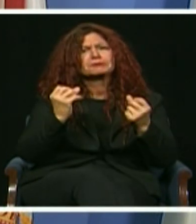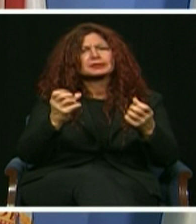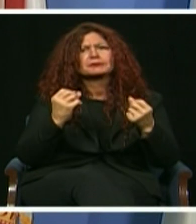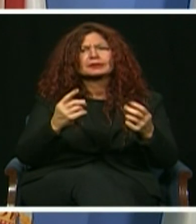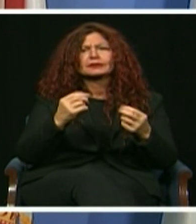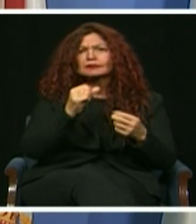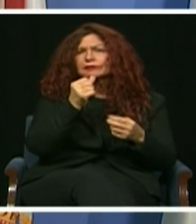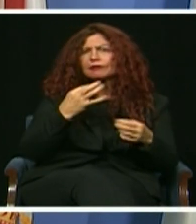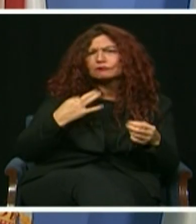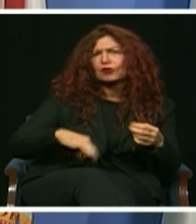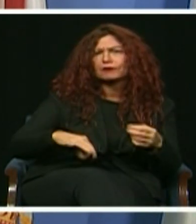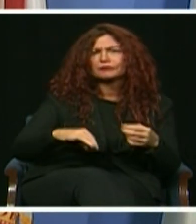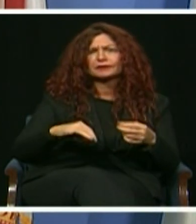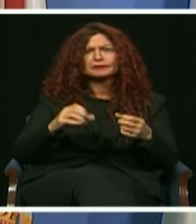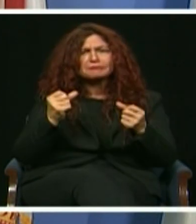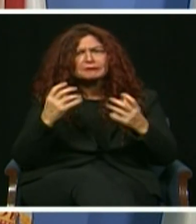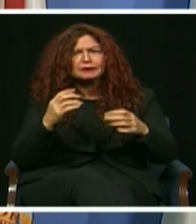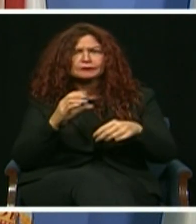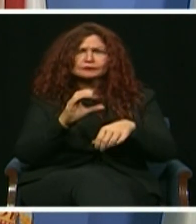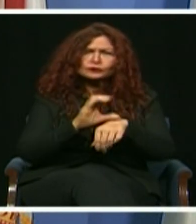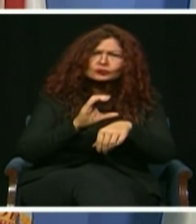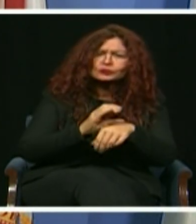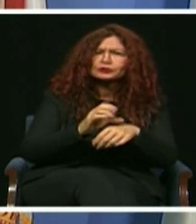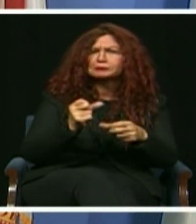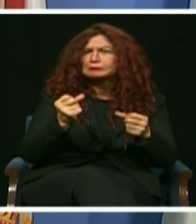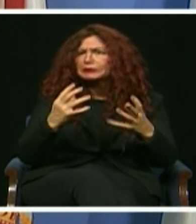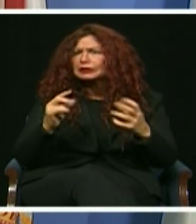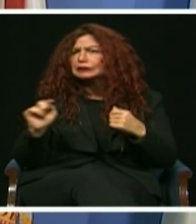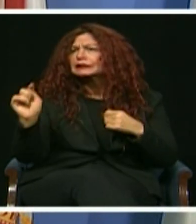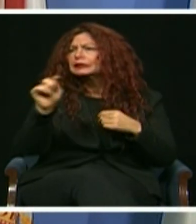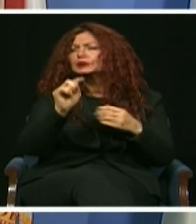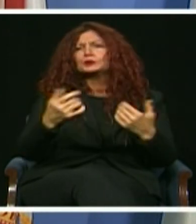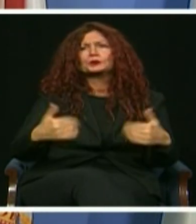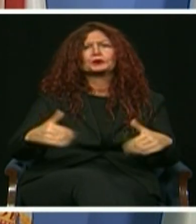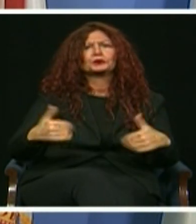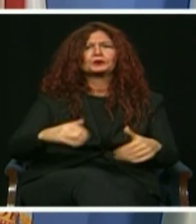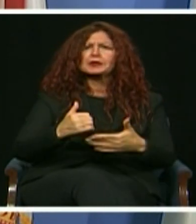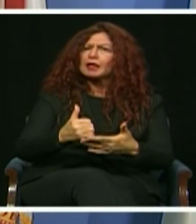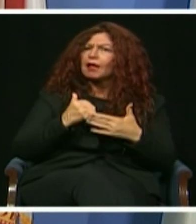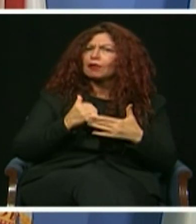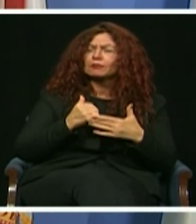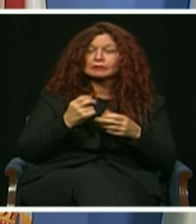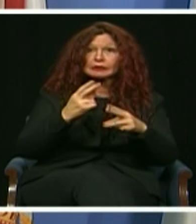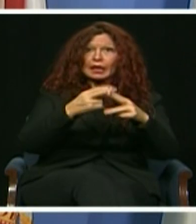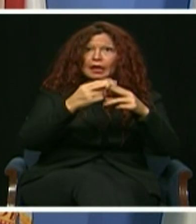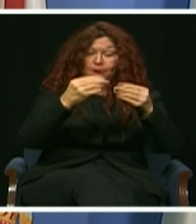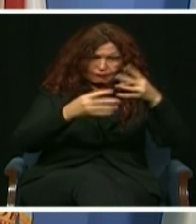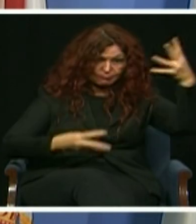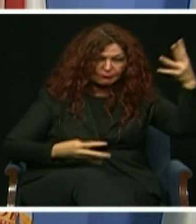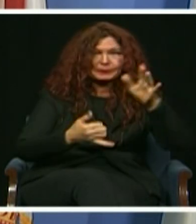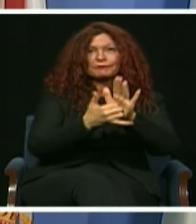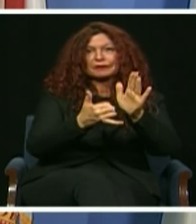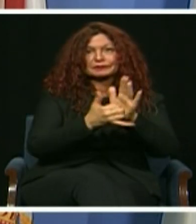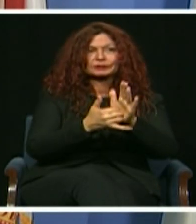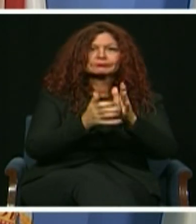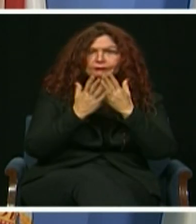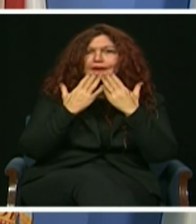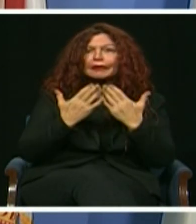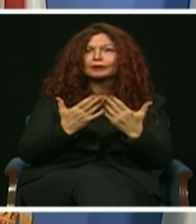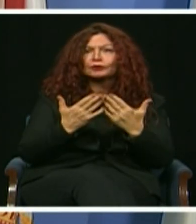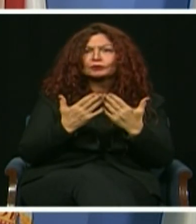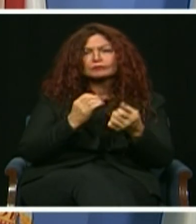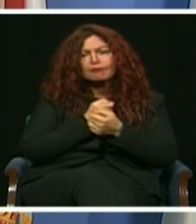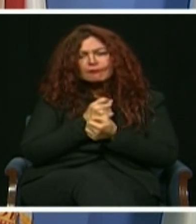but I love you, who move us forward on equity, our economy, the environment, and civic engagement. Thank you to all who have and